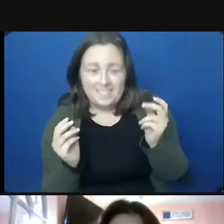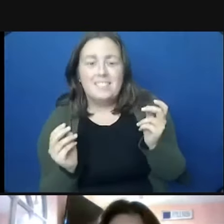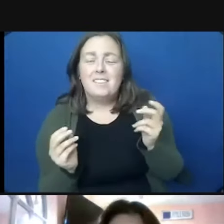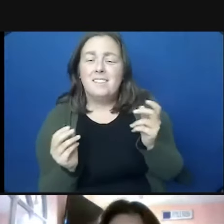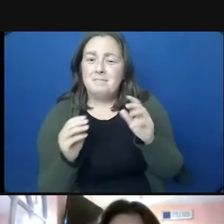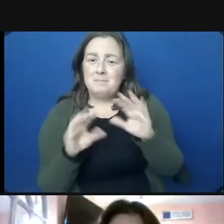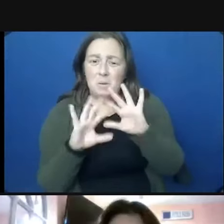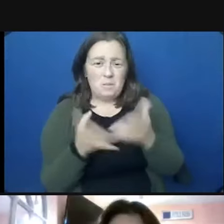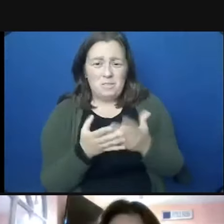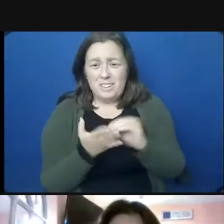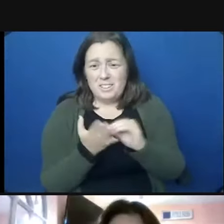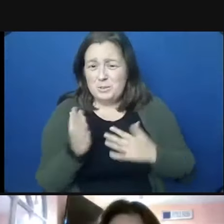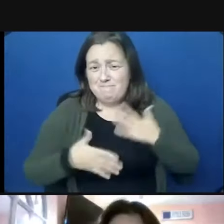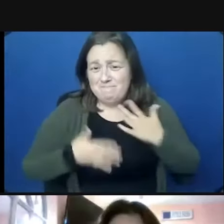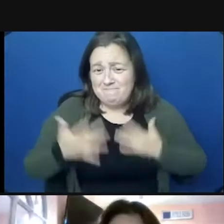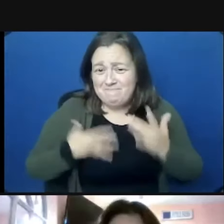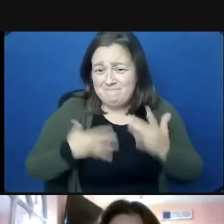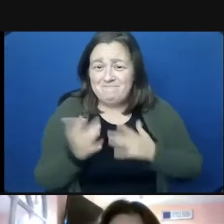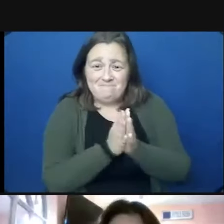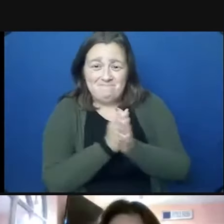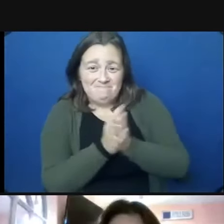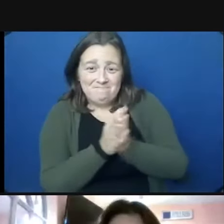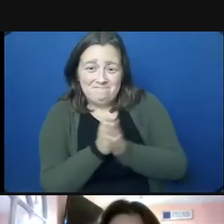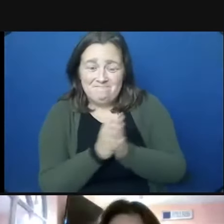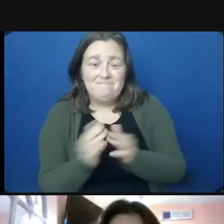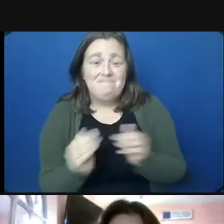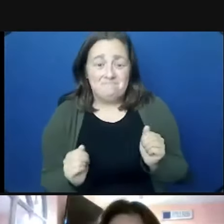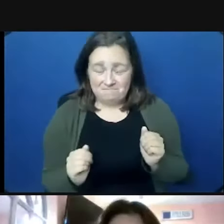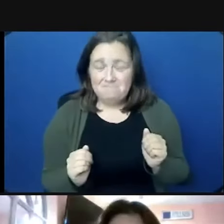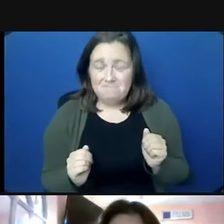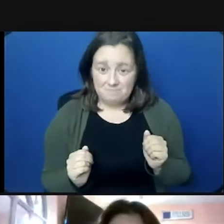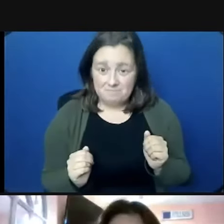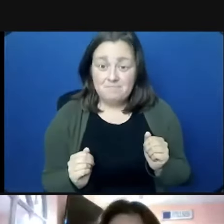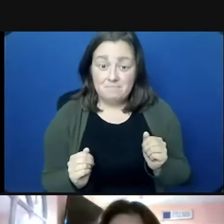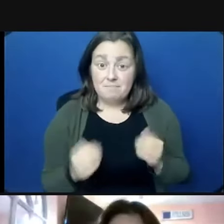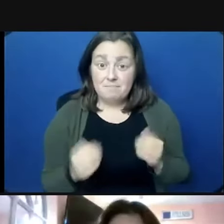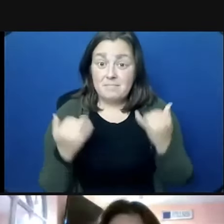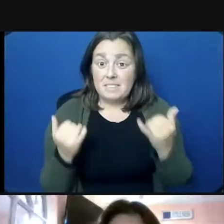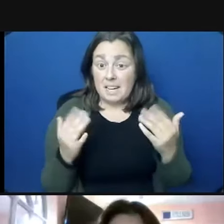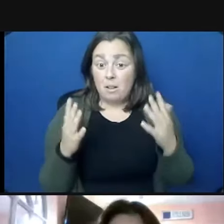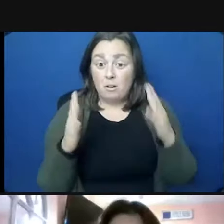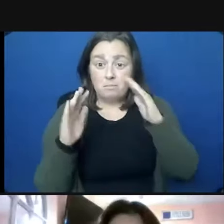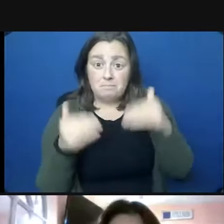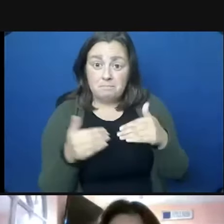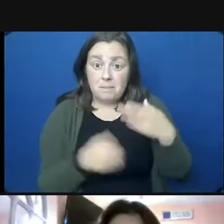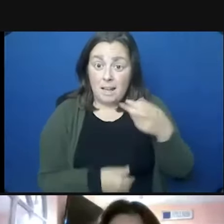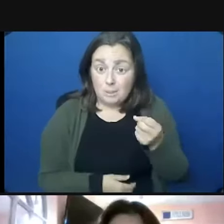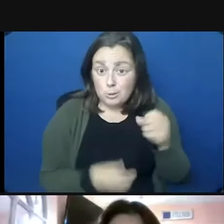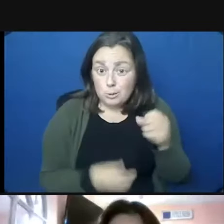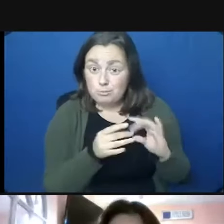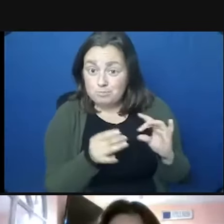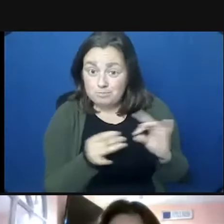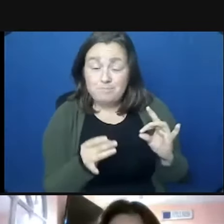excited for the holiday with everything that they've been doing these past few weeks. I'm going to move right into the high school. High school,